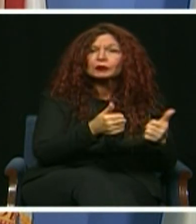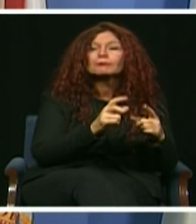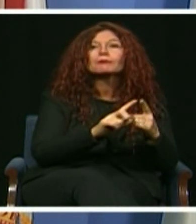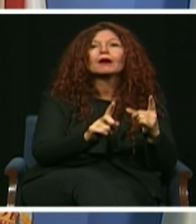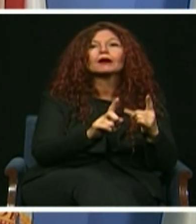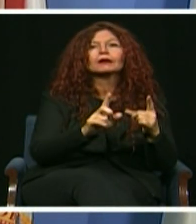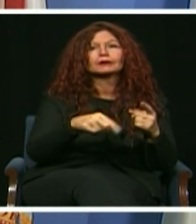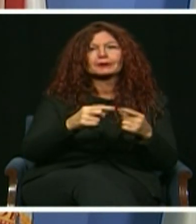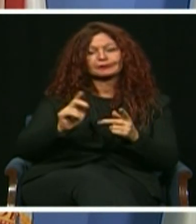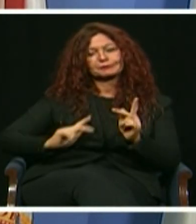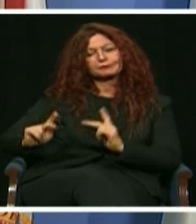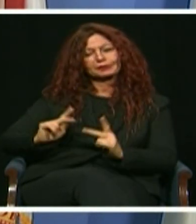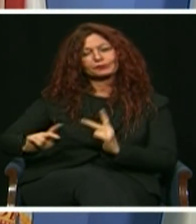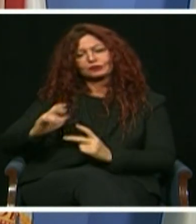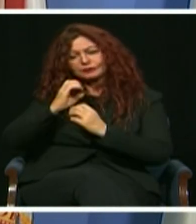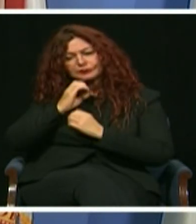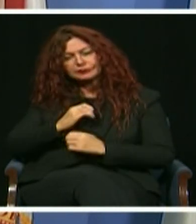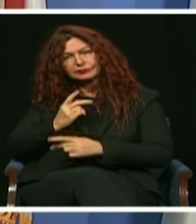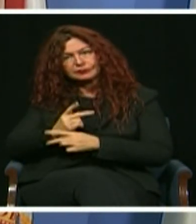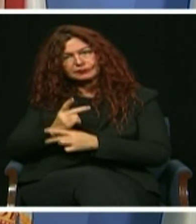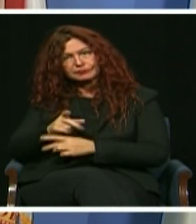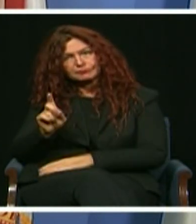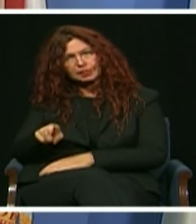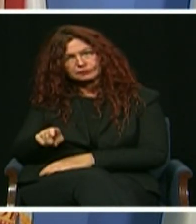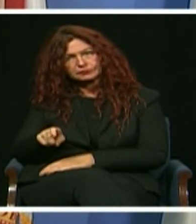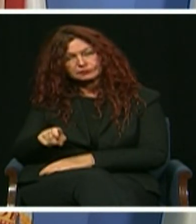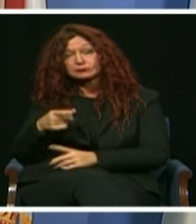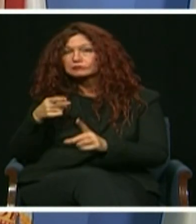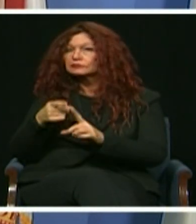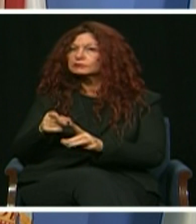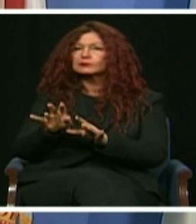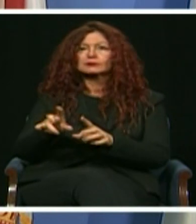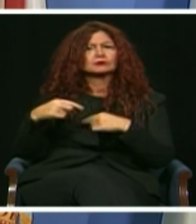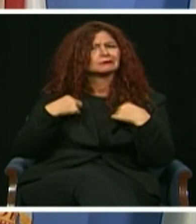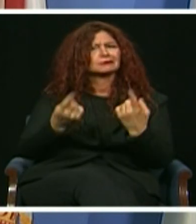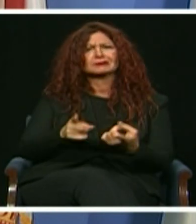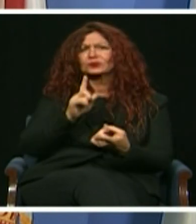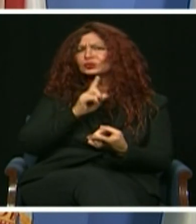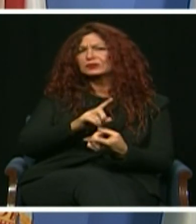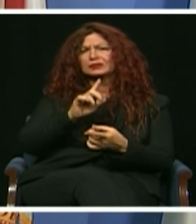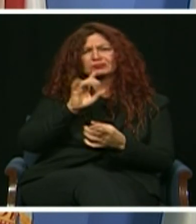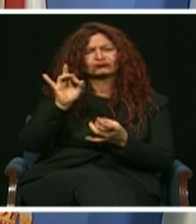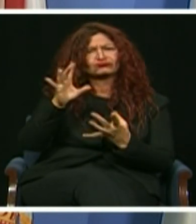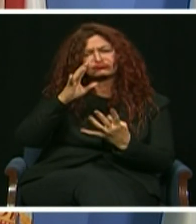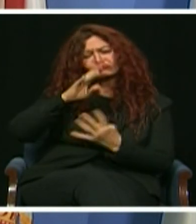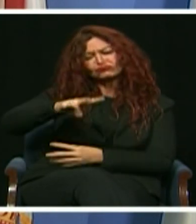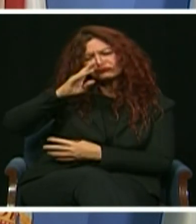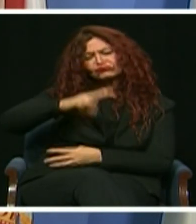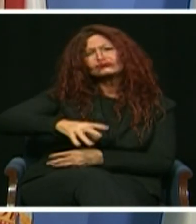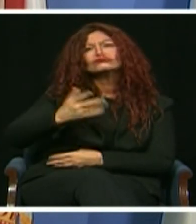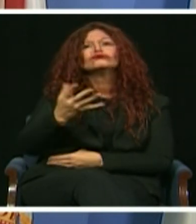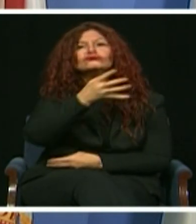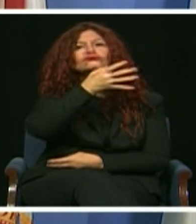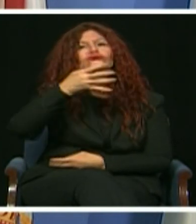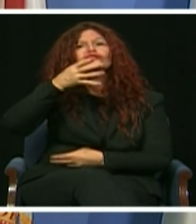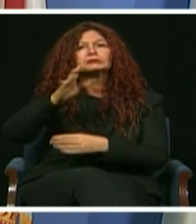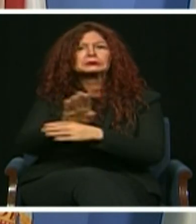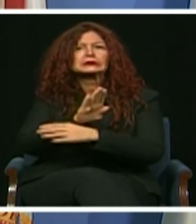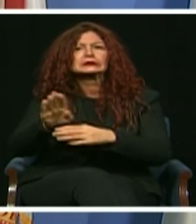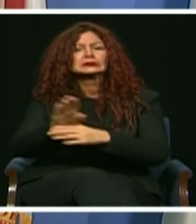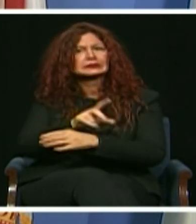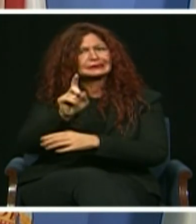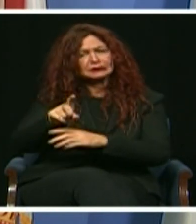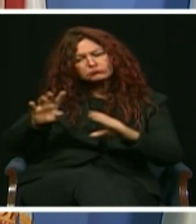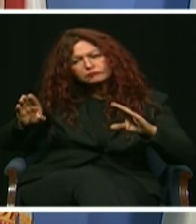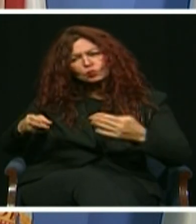has been overlooked in the past but remains a key pillar of our economy and one that deserves greater investment. We must also expand workforce training and